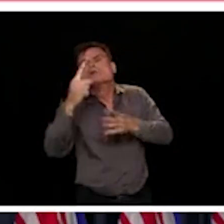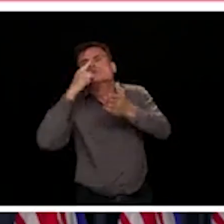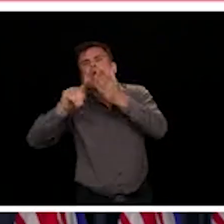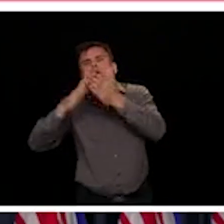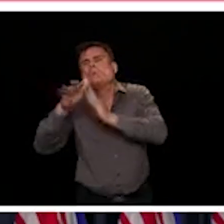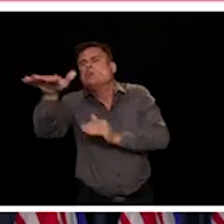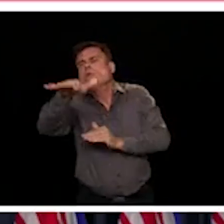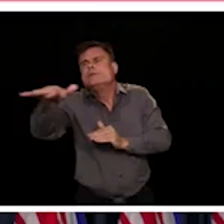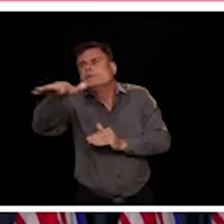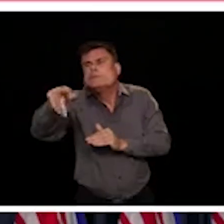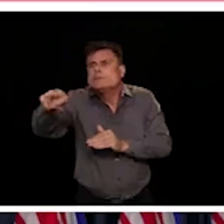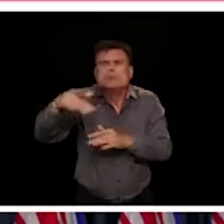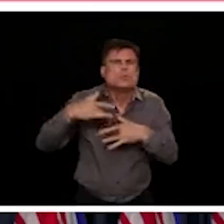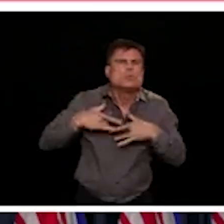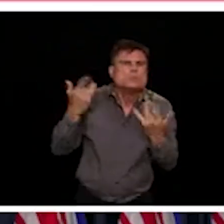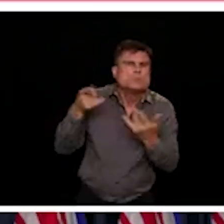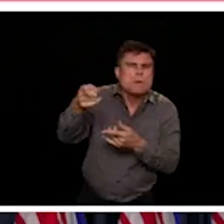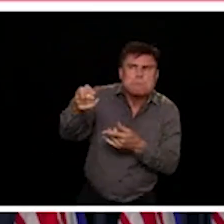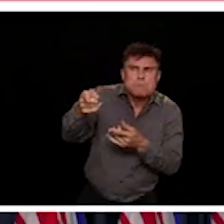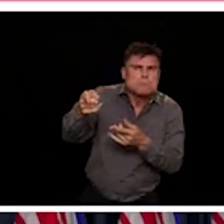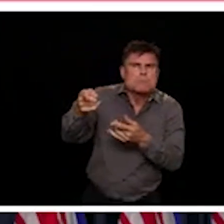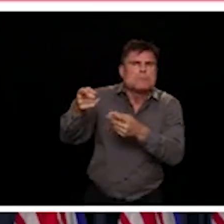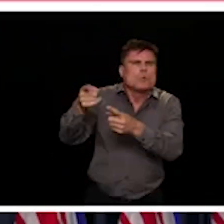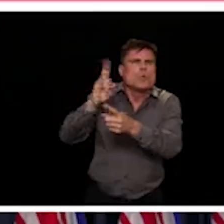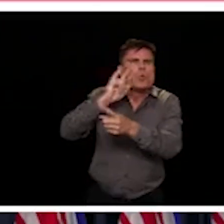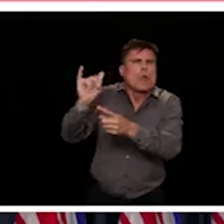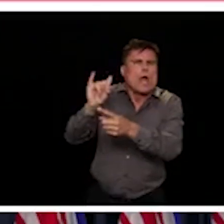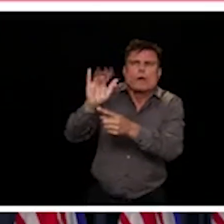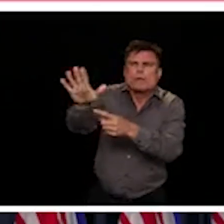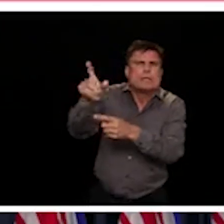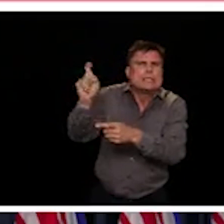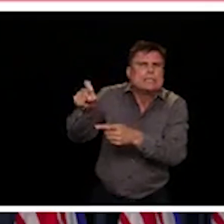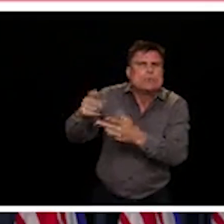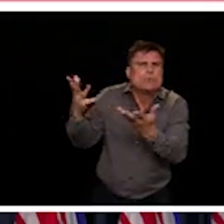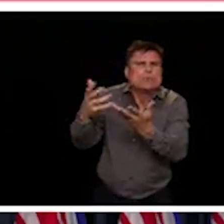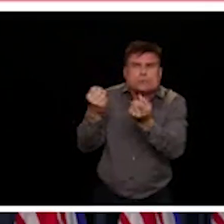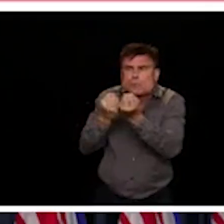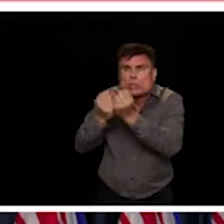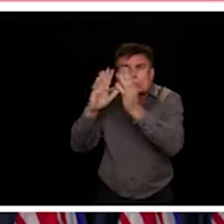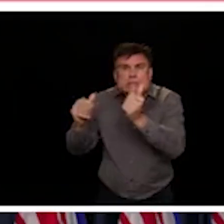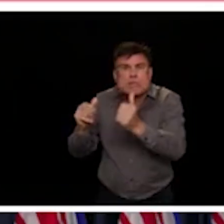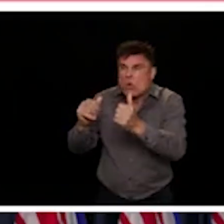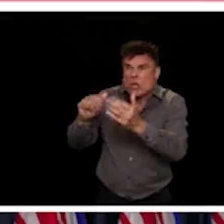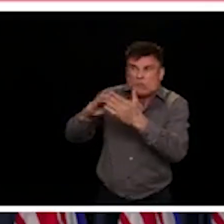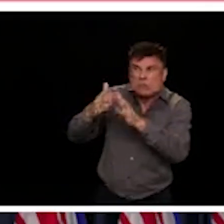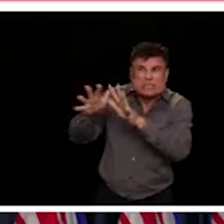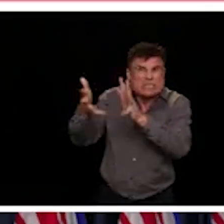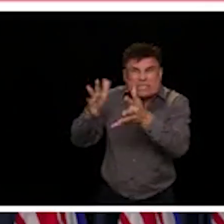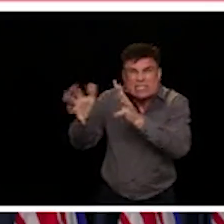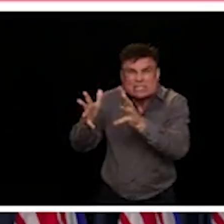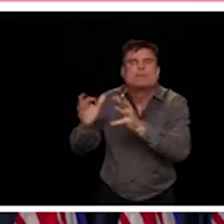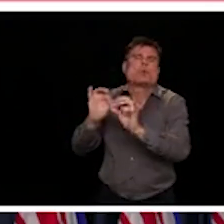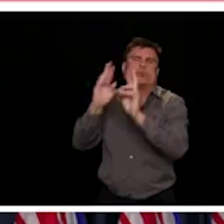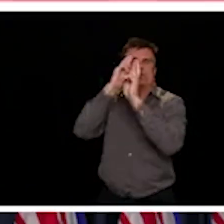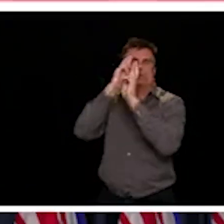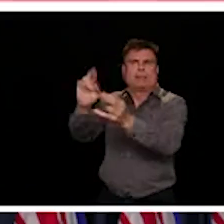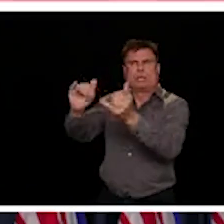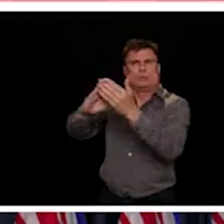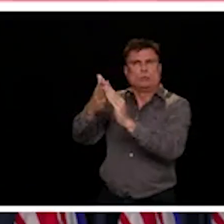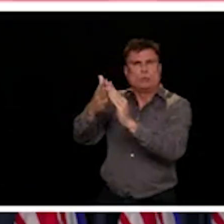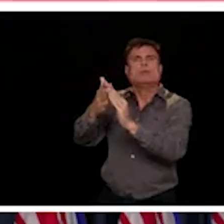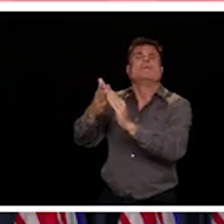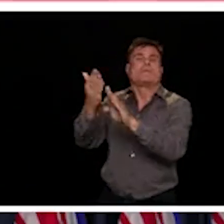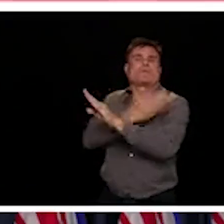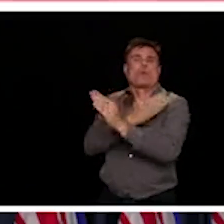are the things that are riskier and we need to do those with caution. So be respectful and understanding